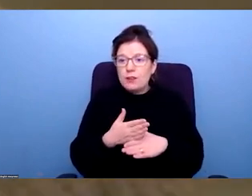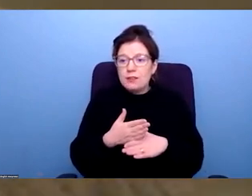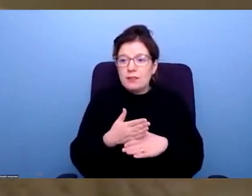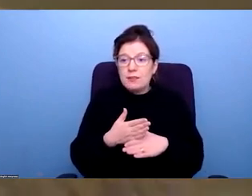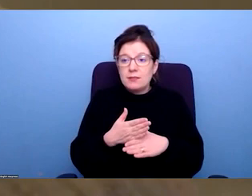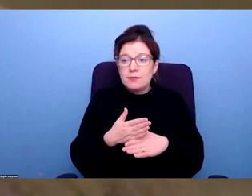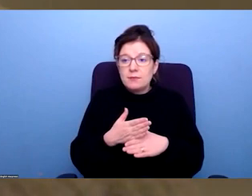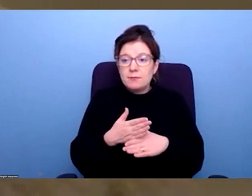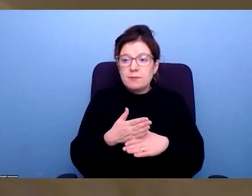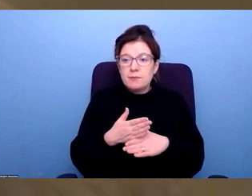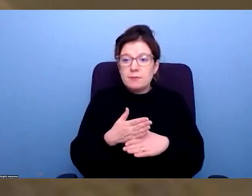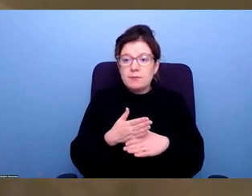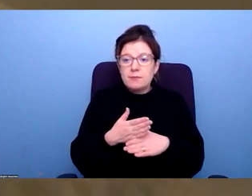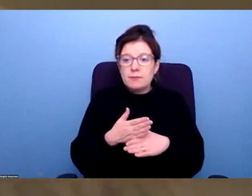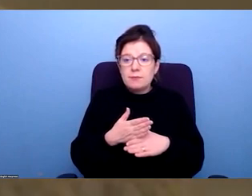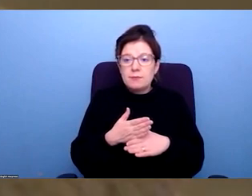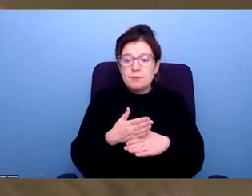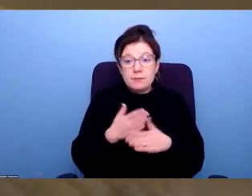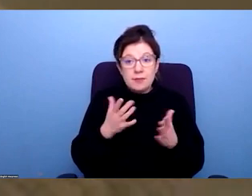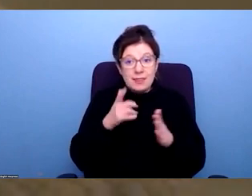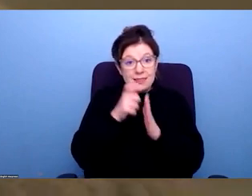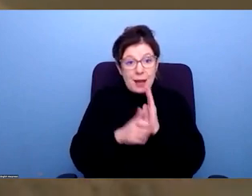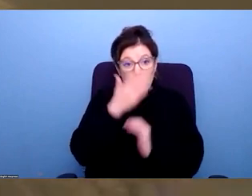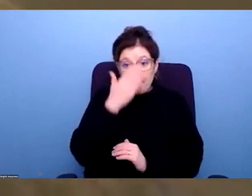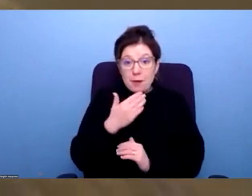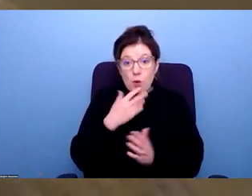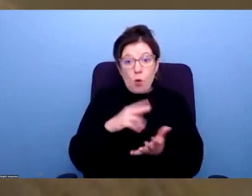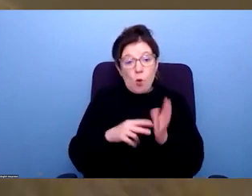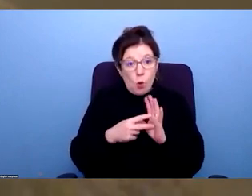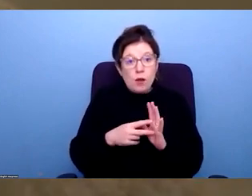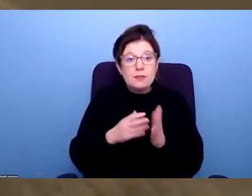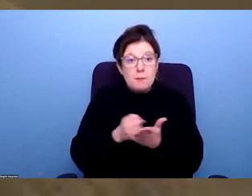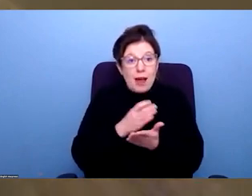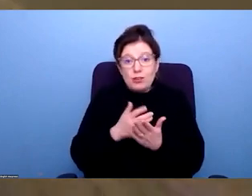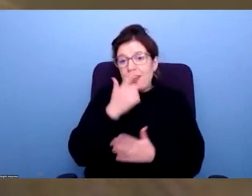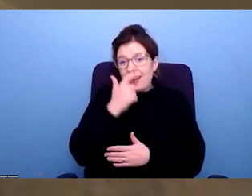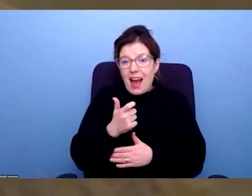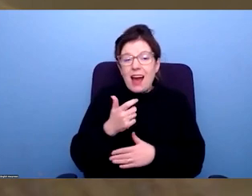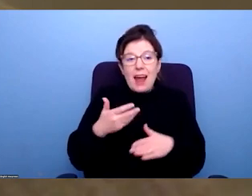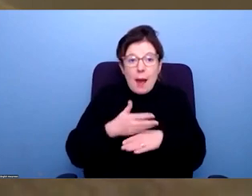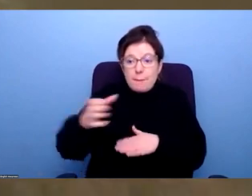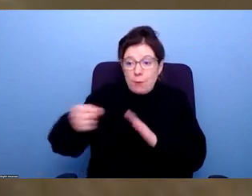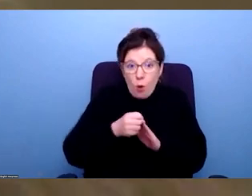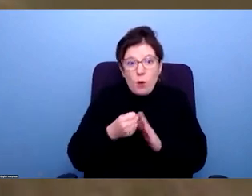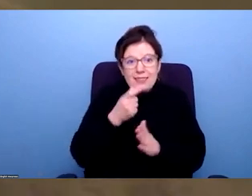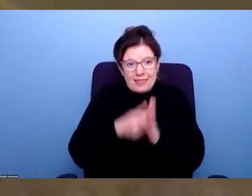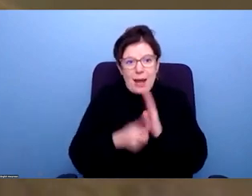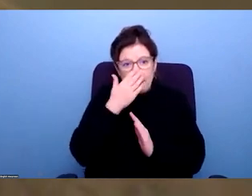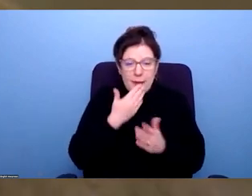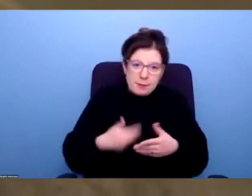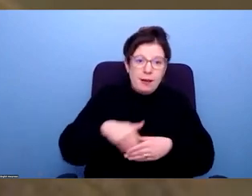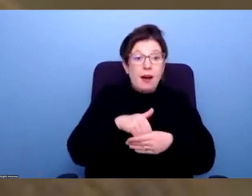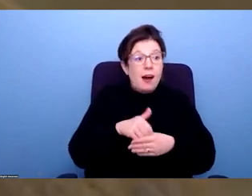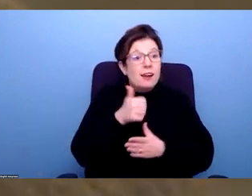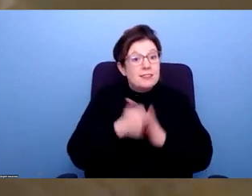paying, you know, disabled people's organisations to be able to employ other disabled people to get them on the ladder,